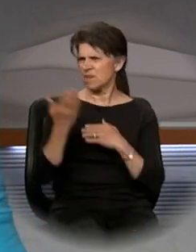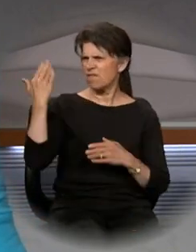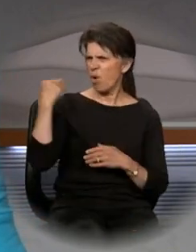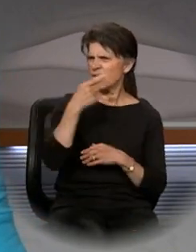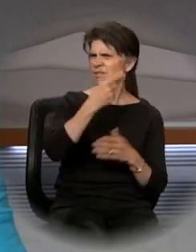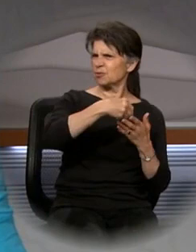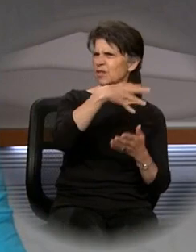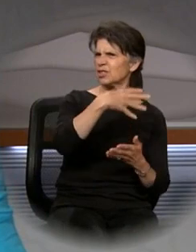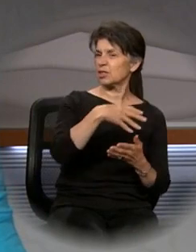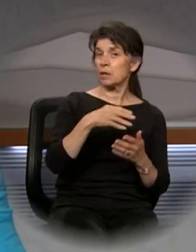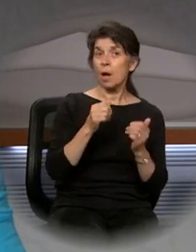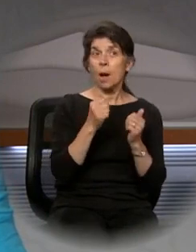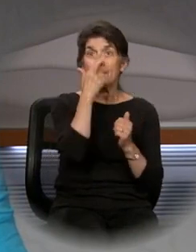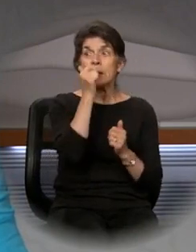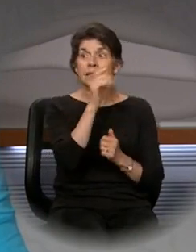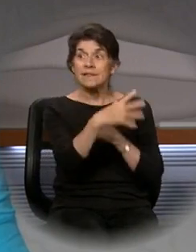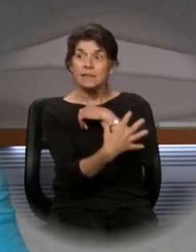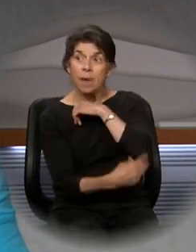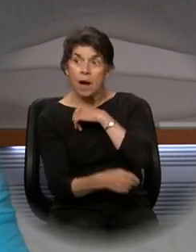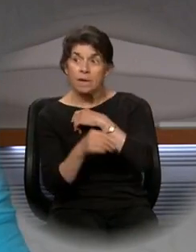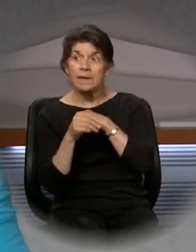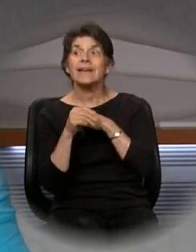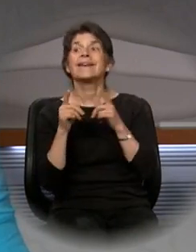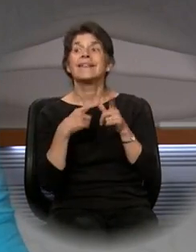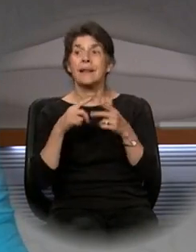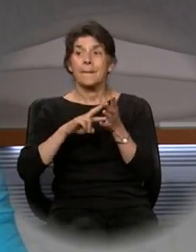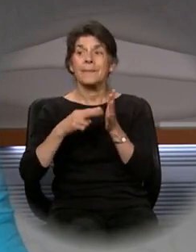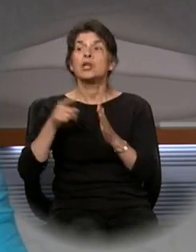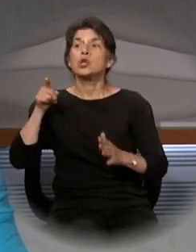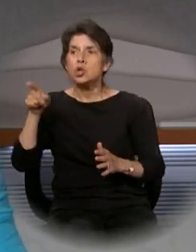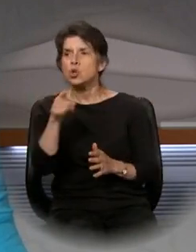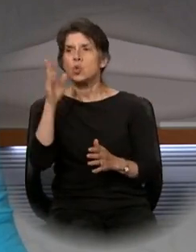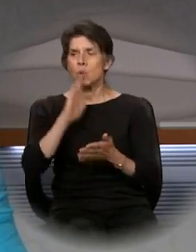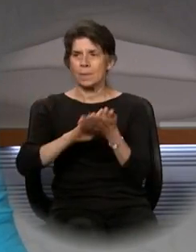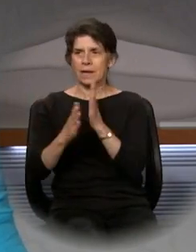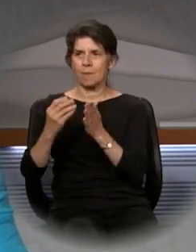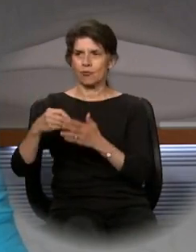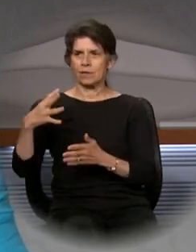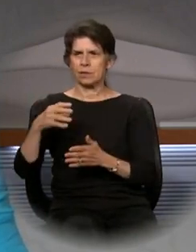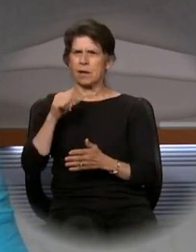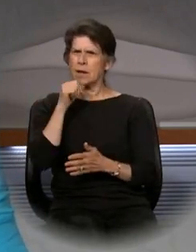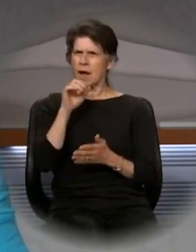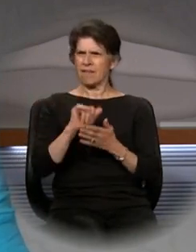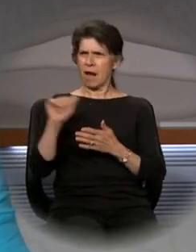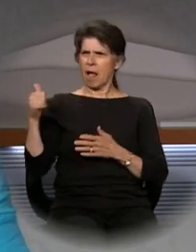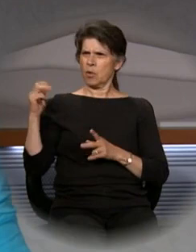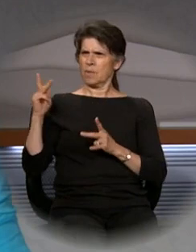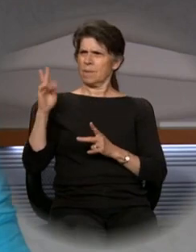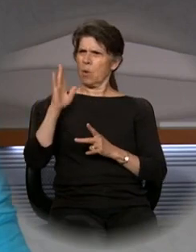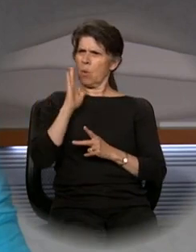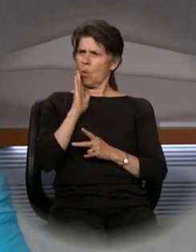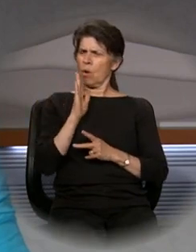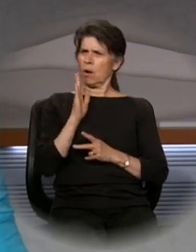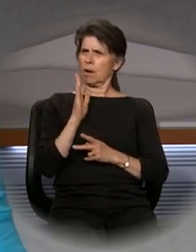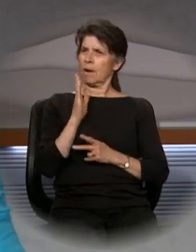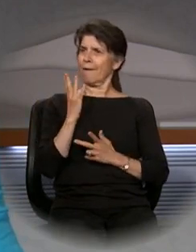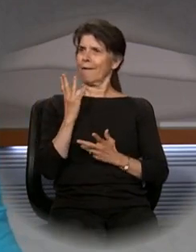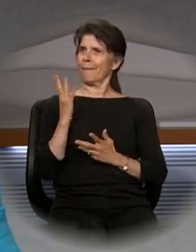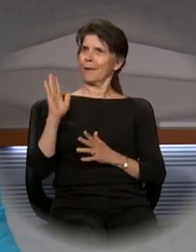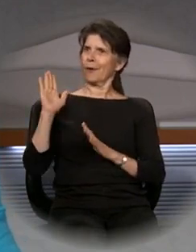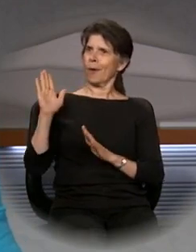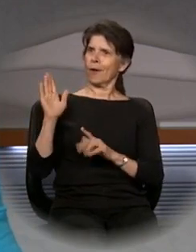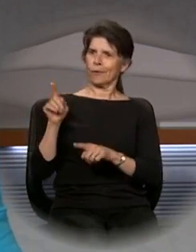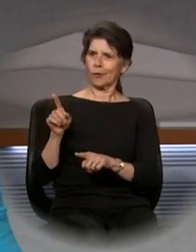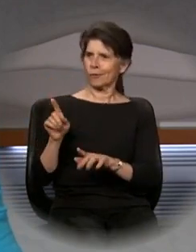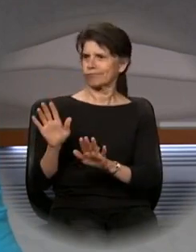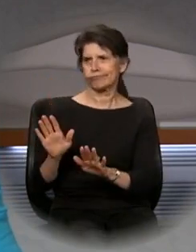poverty you might become rich. Not that others should have relief while you are burdened, but that as